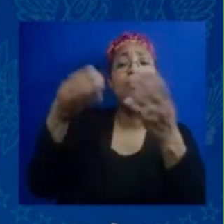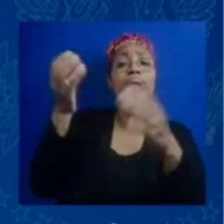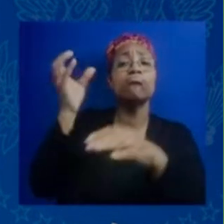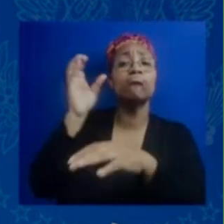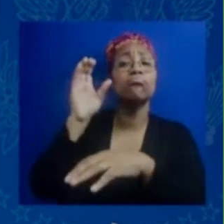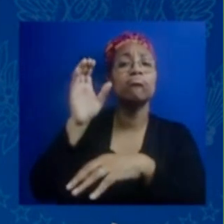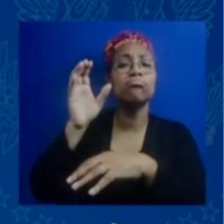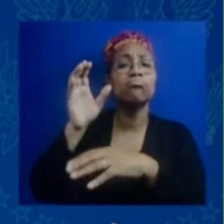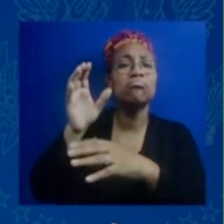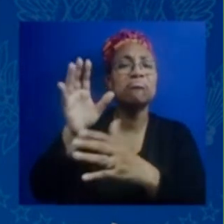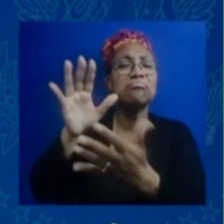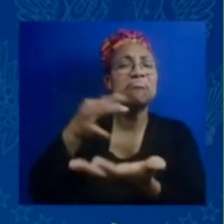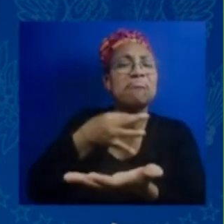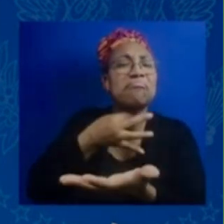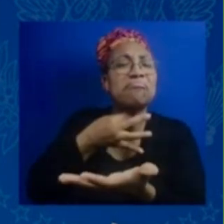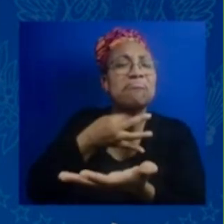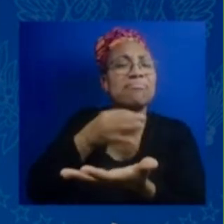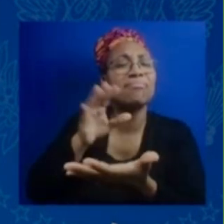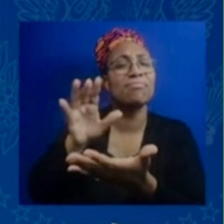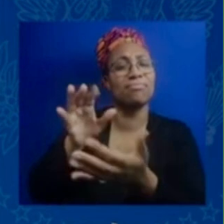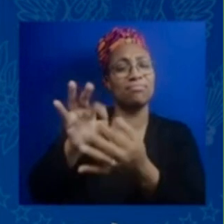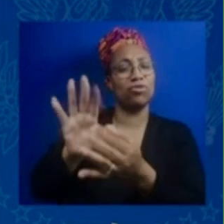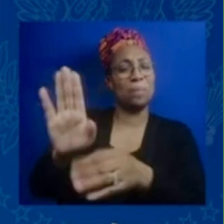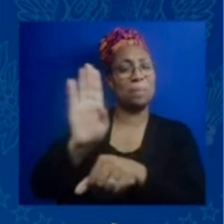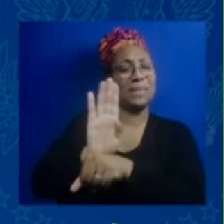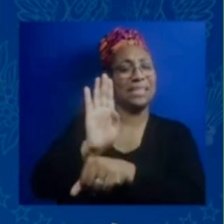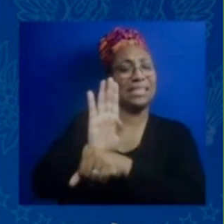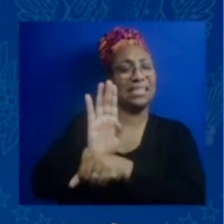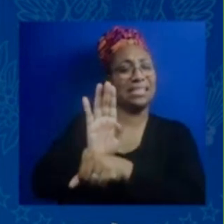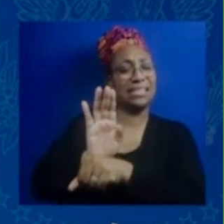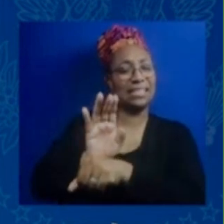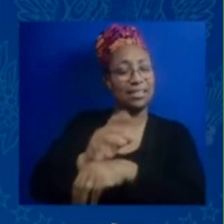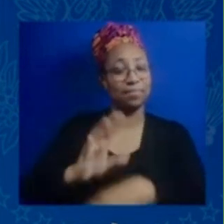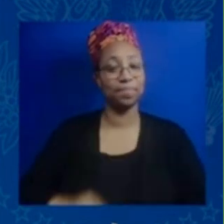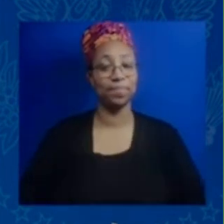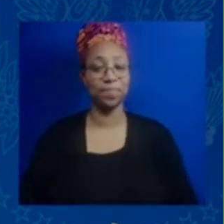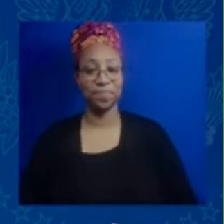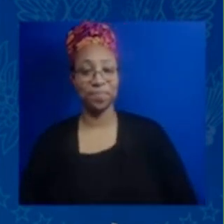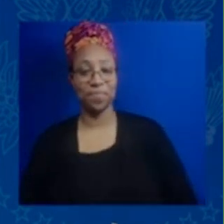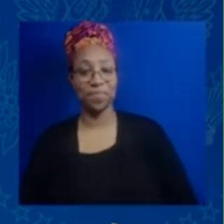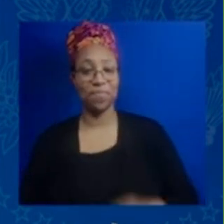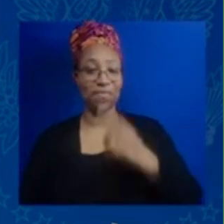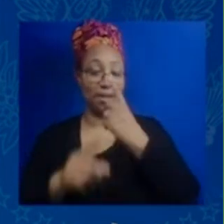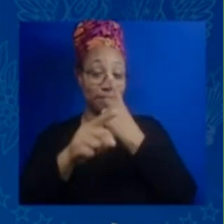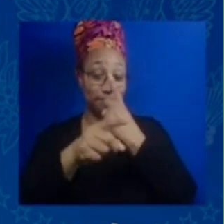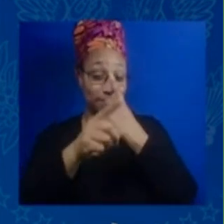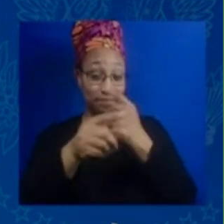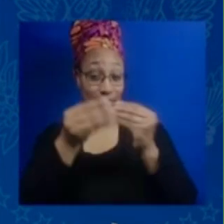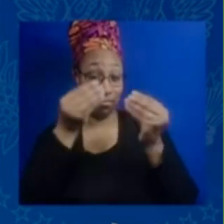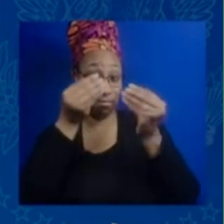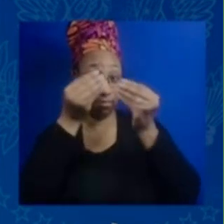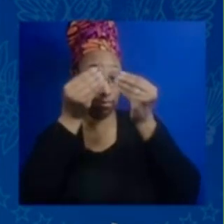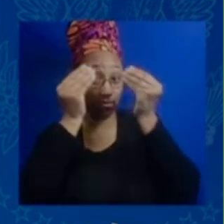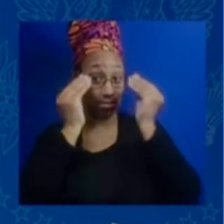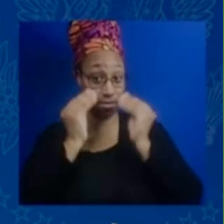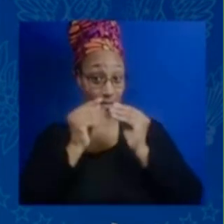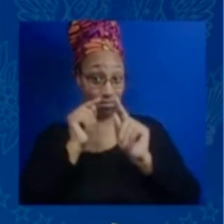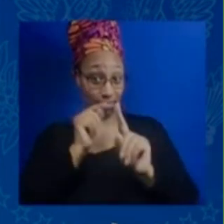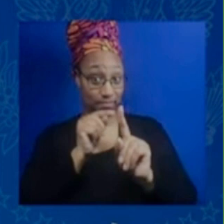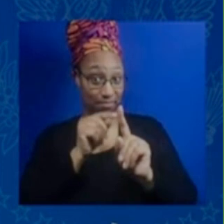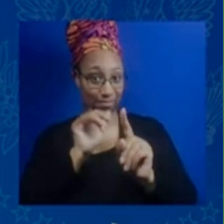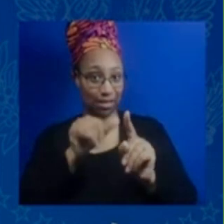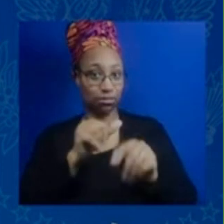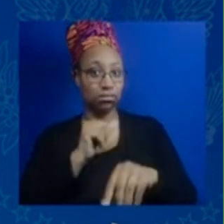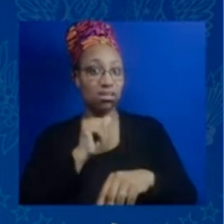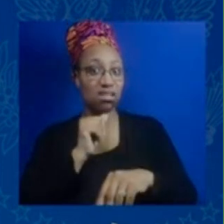I mean makeup is non-essential you know and we had you know for the men for the men